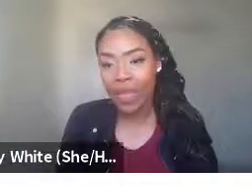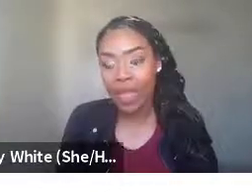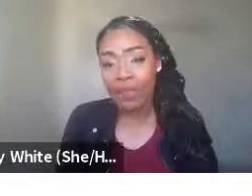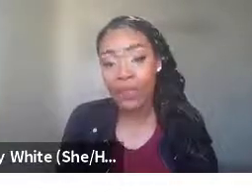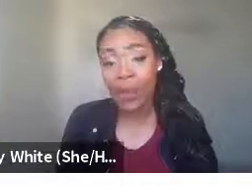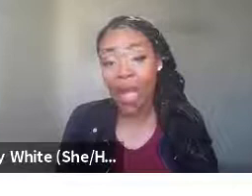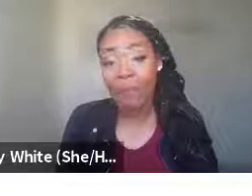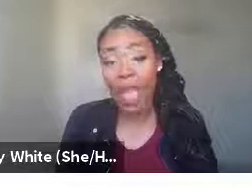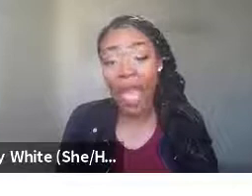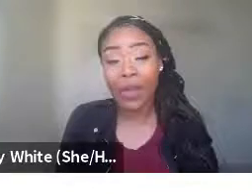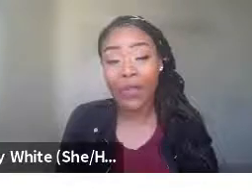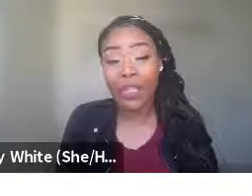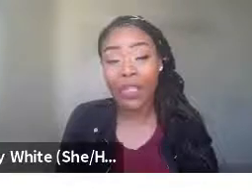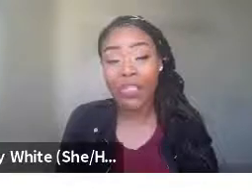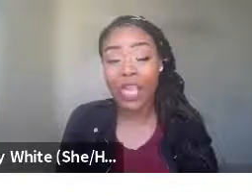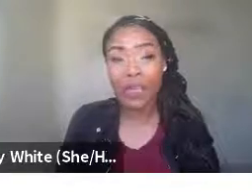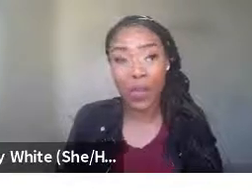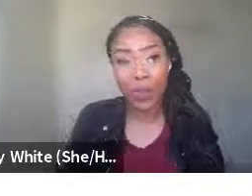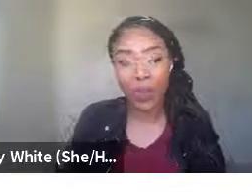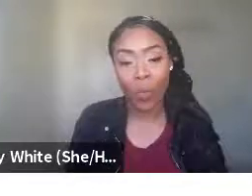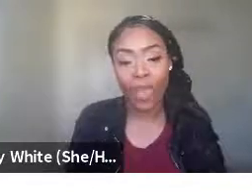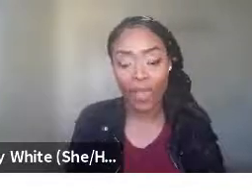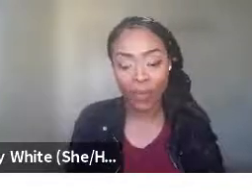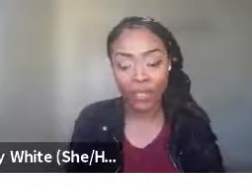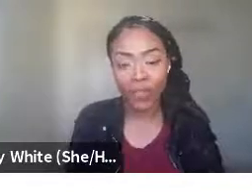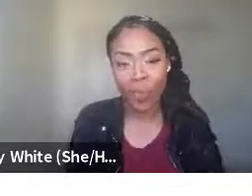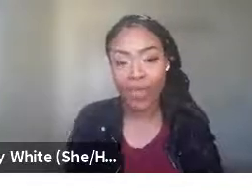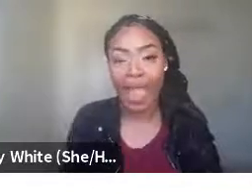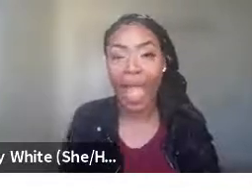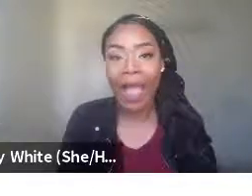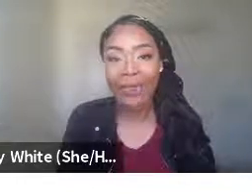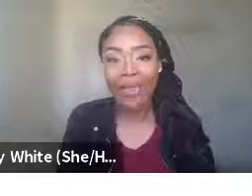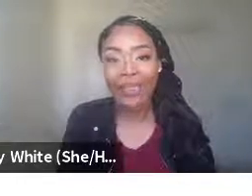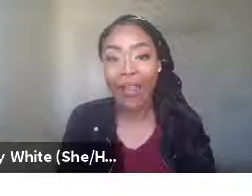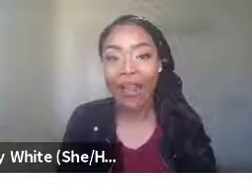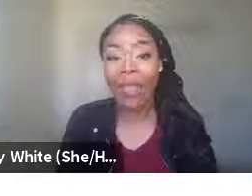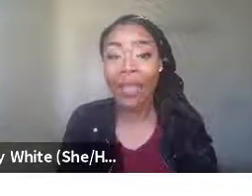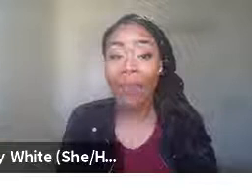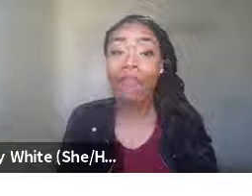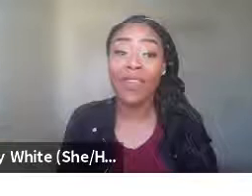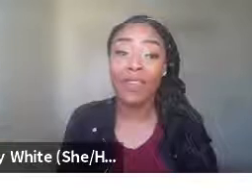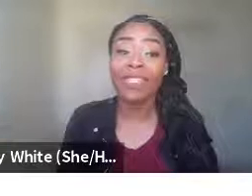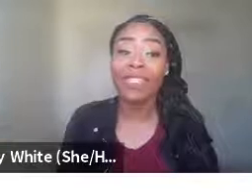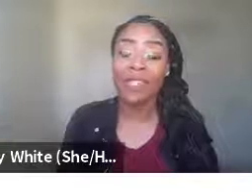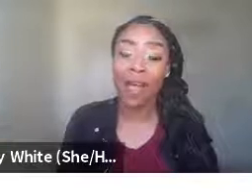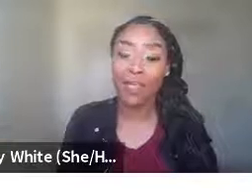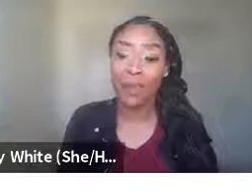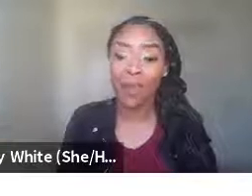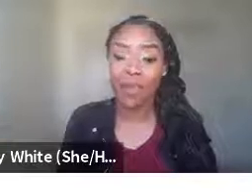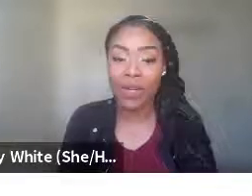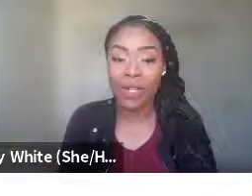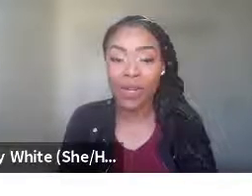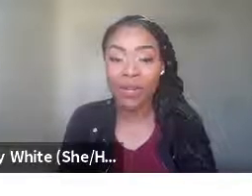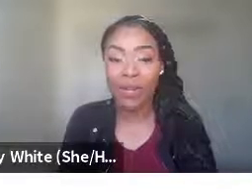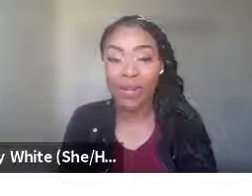So I'm actually changing a way I'm changing the way that I act based on my feelings and thoughts